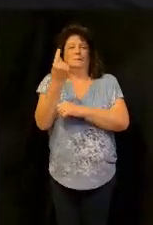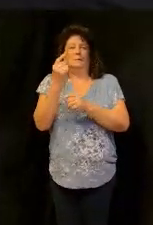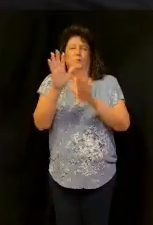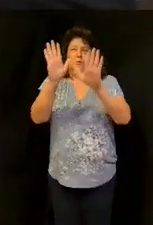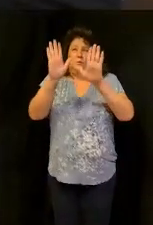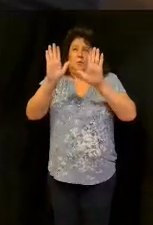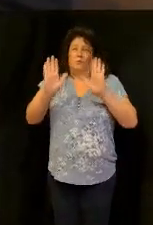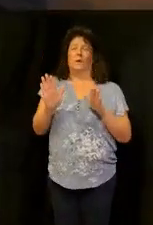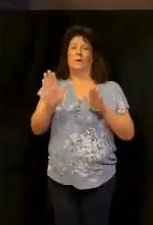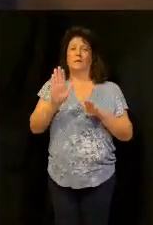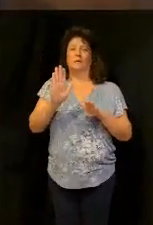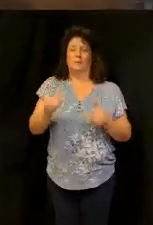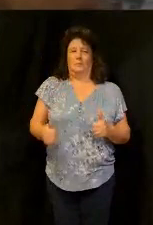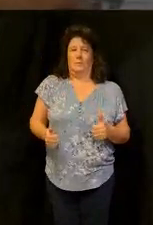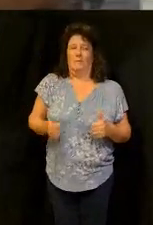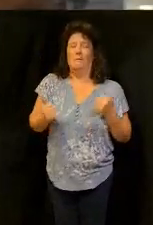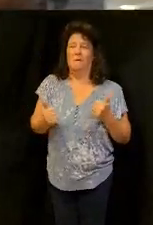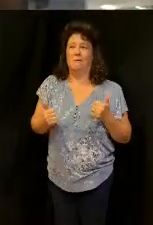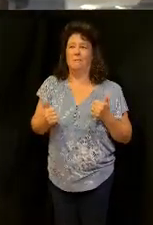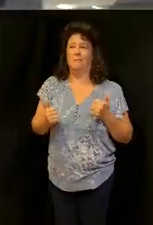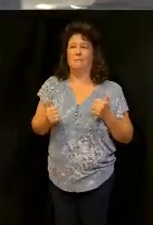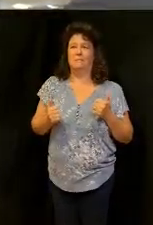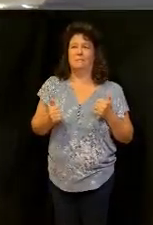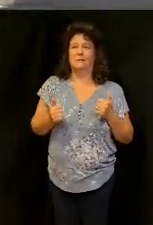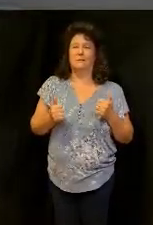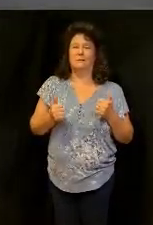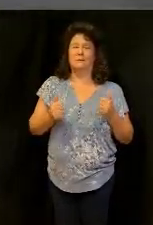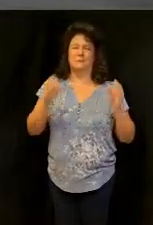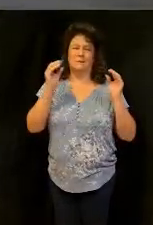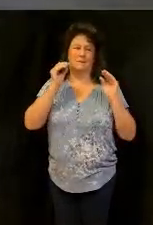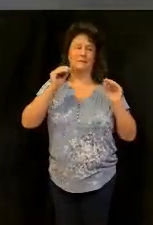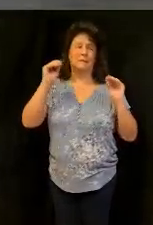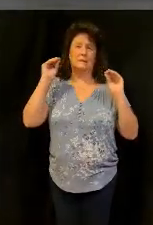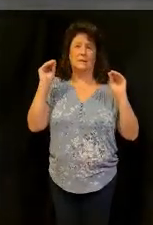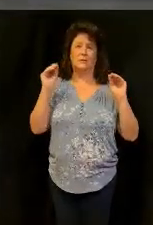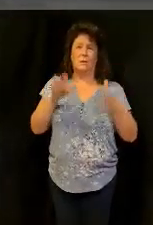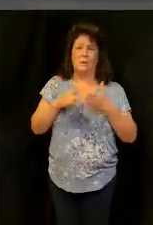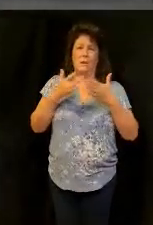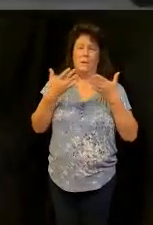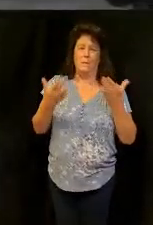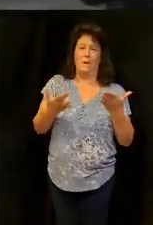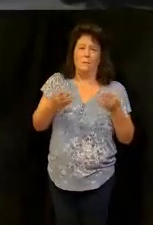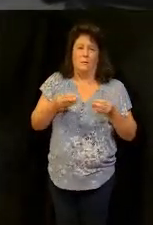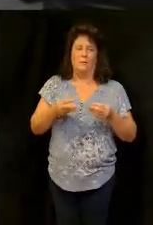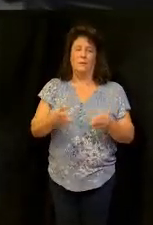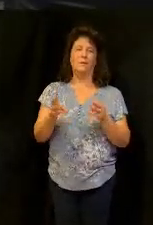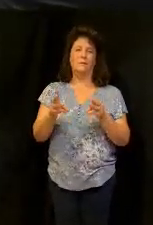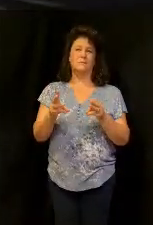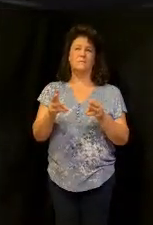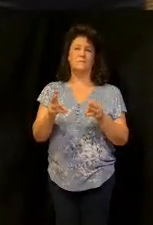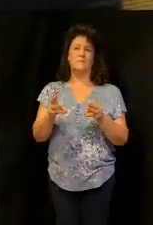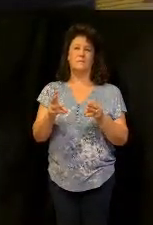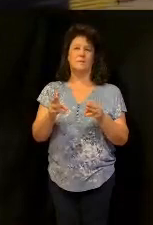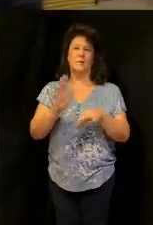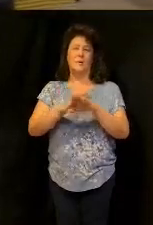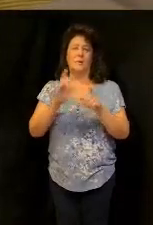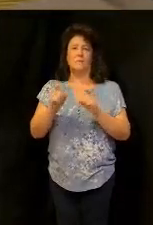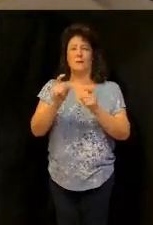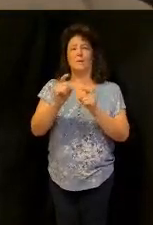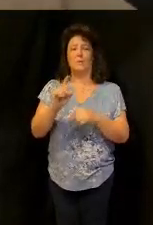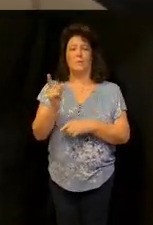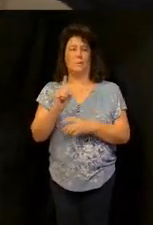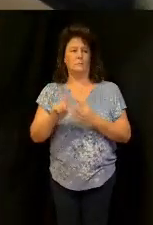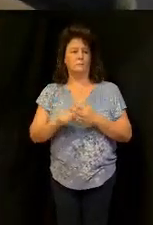i want him i'm teaching you principles biblical principles of giving so i don't know where i'm going to start